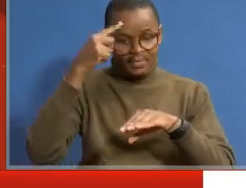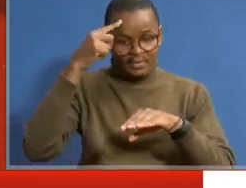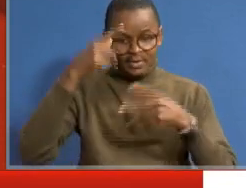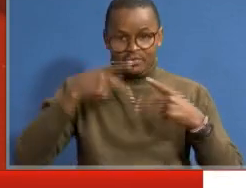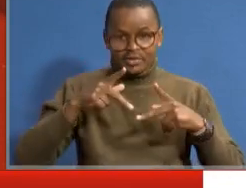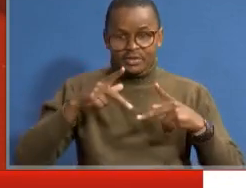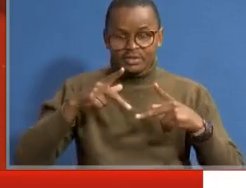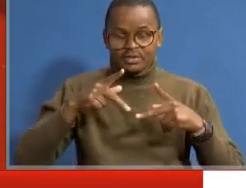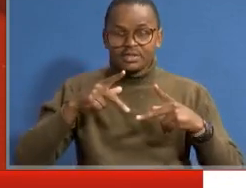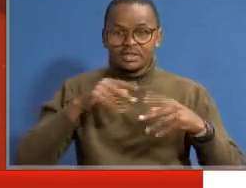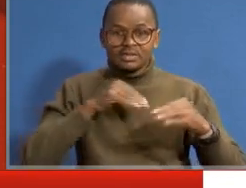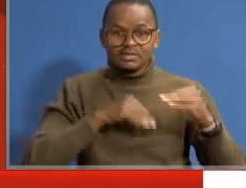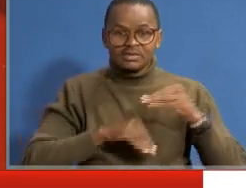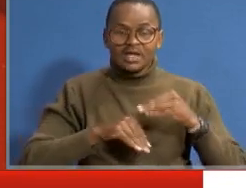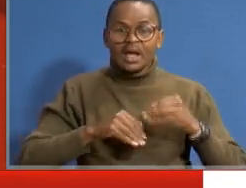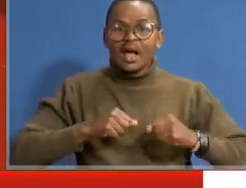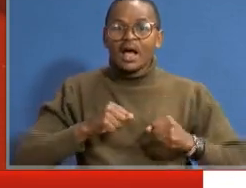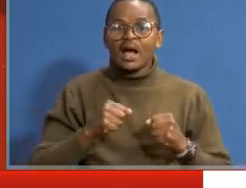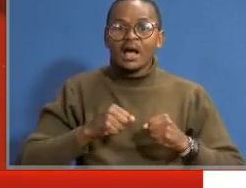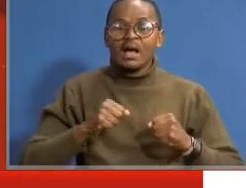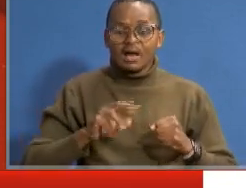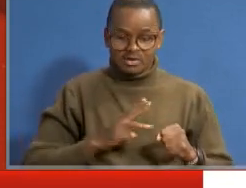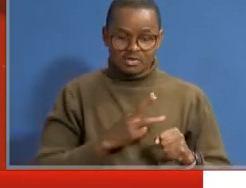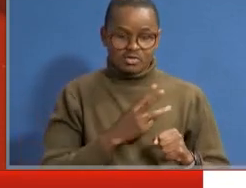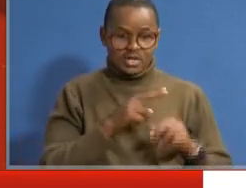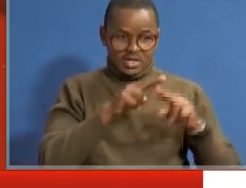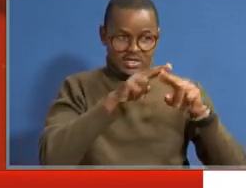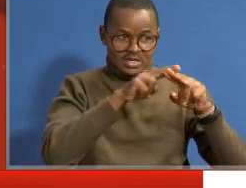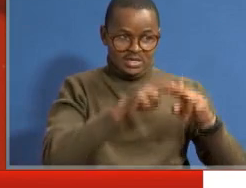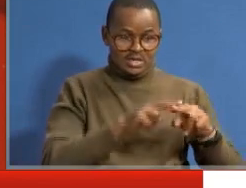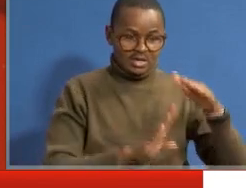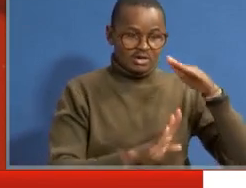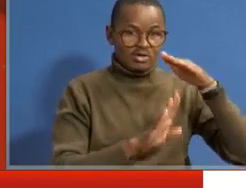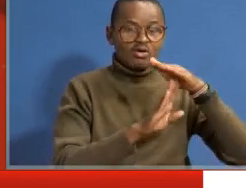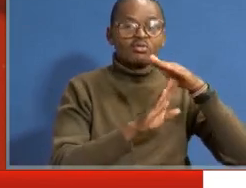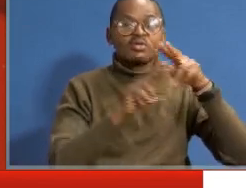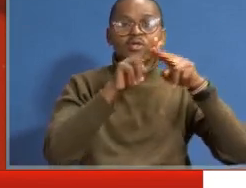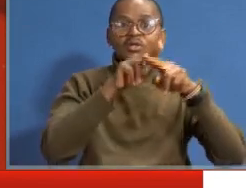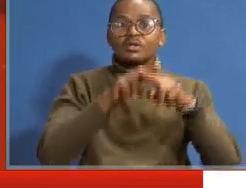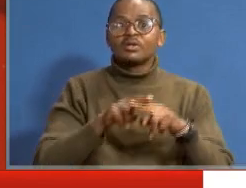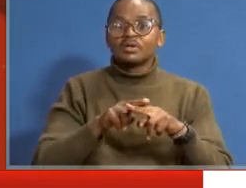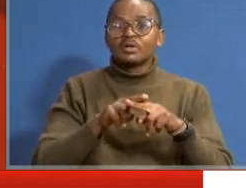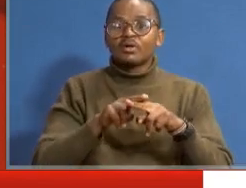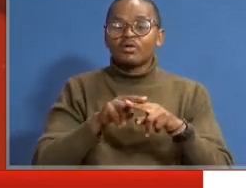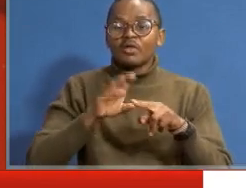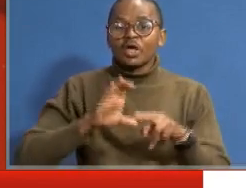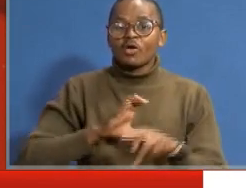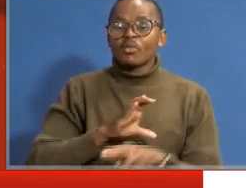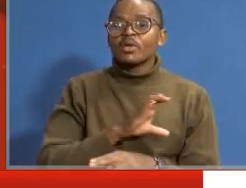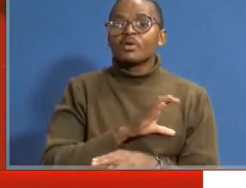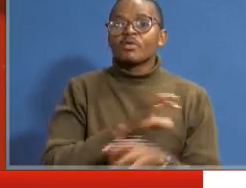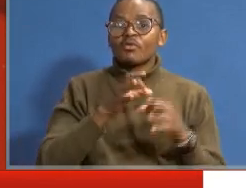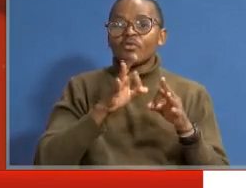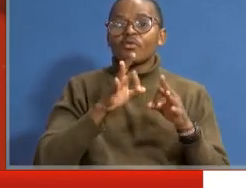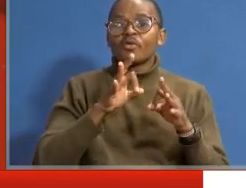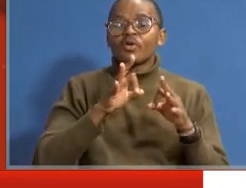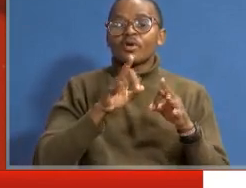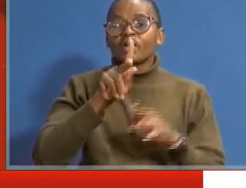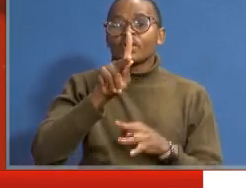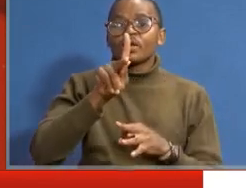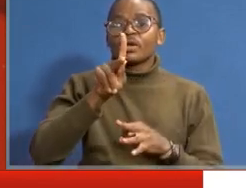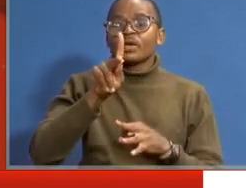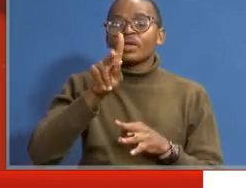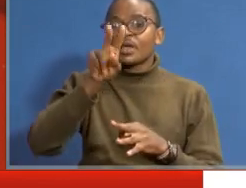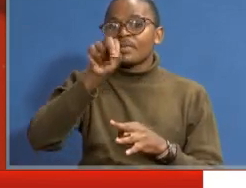Persons with Disability, we are delighted that we sit in the top seat of the steering committee of Kenya